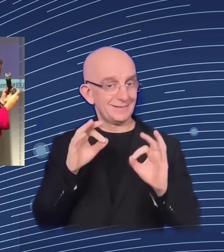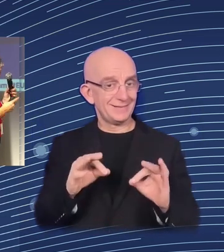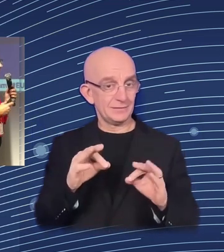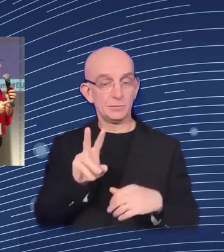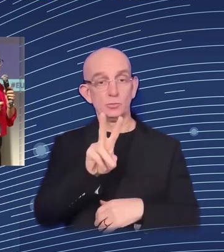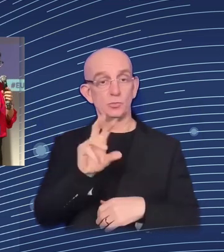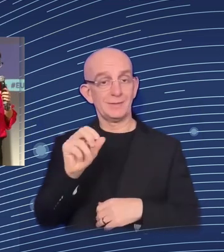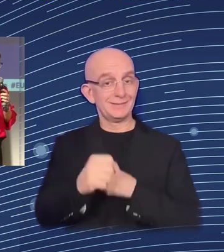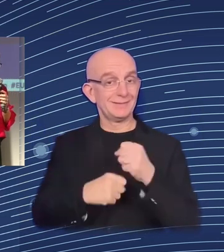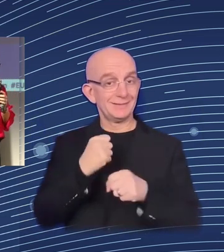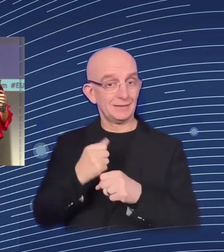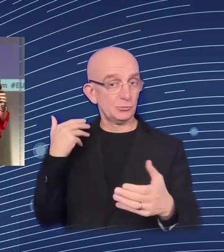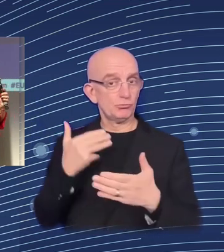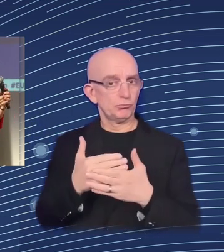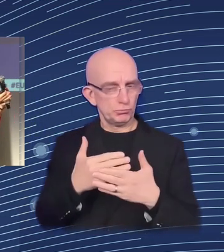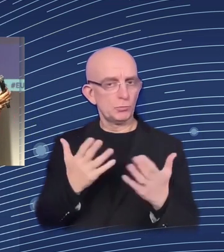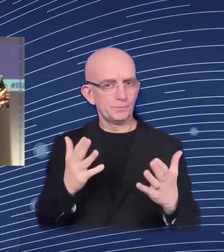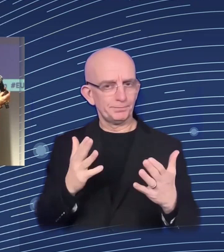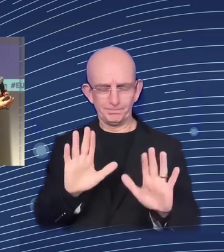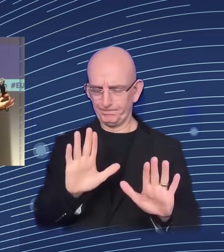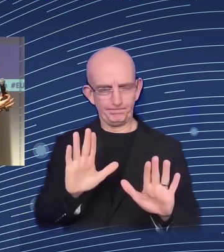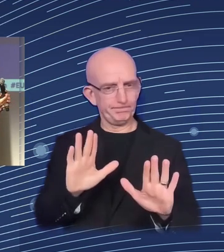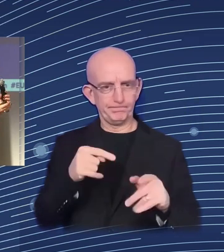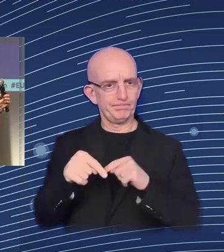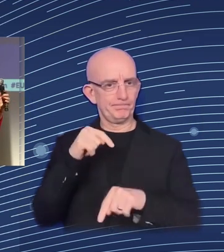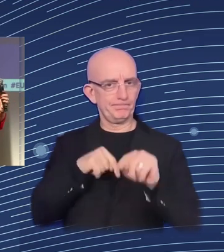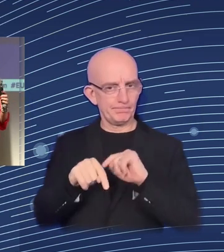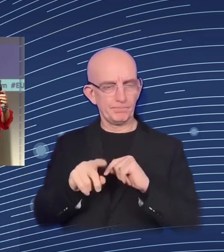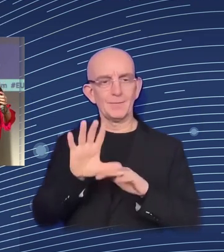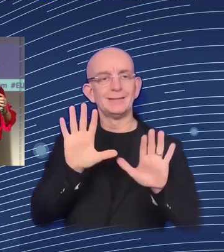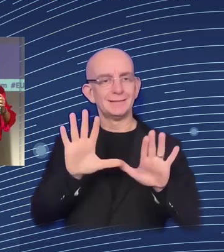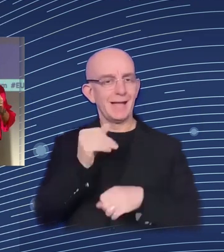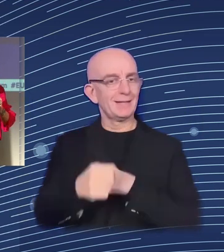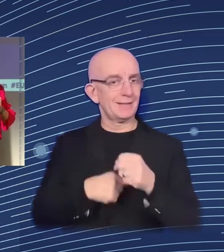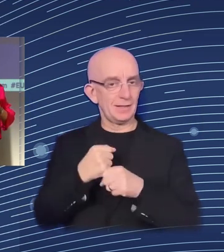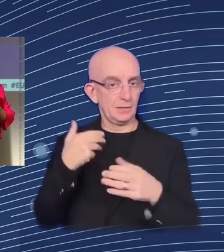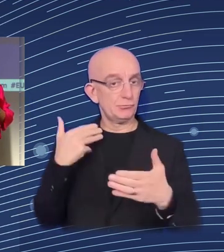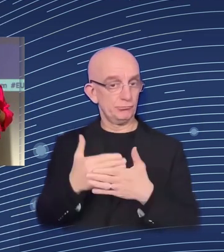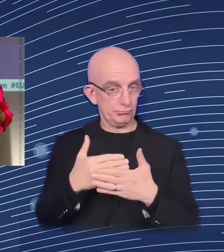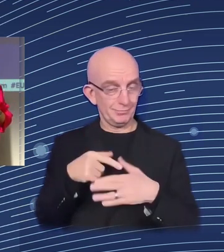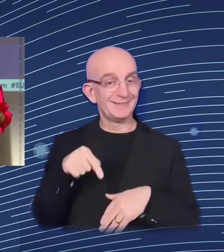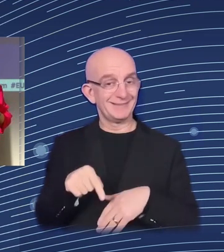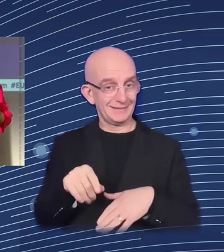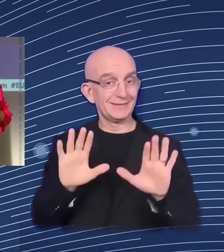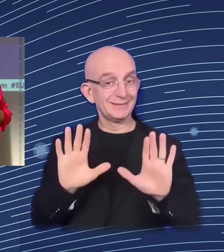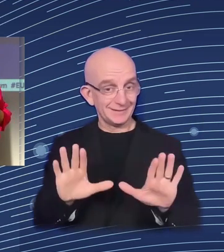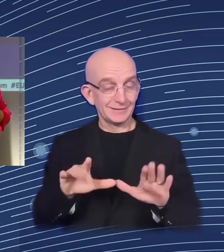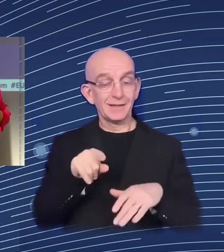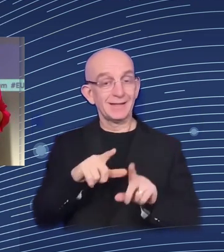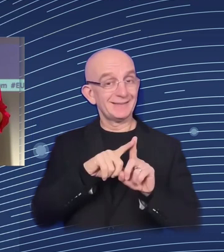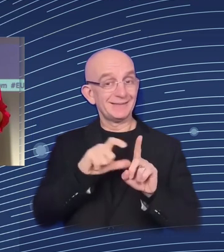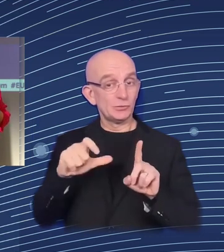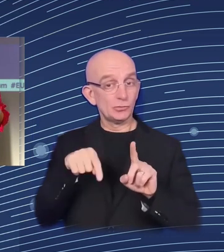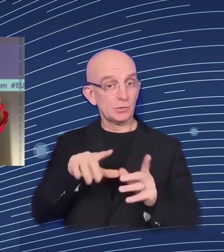the decades taken into consideration, the digital transformation was not as deep as to deliver a big transformation